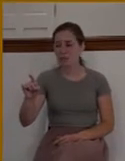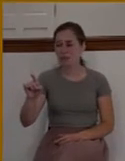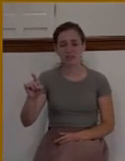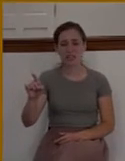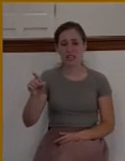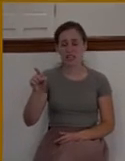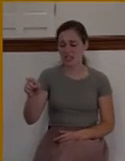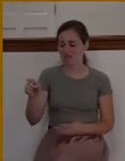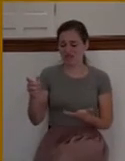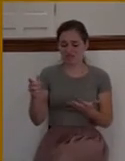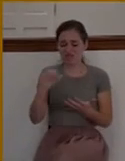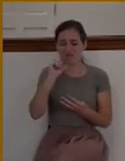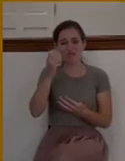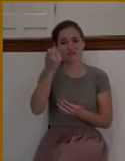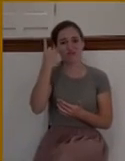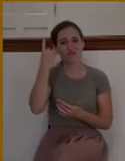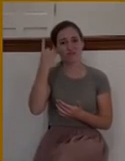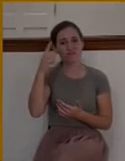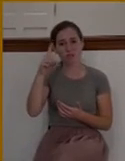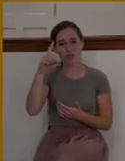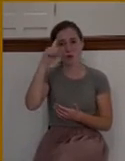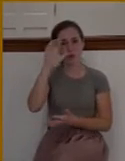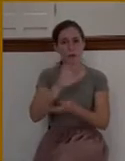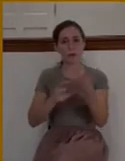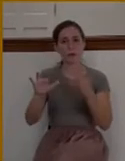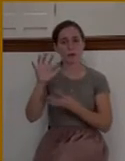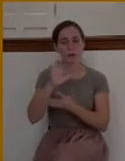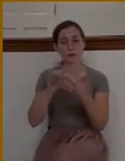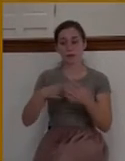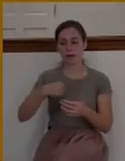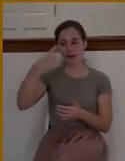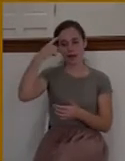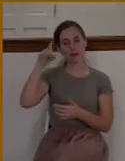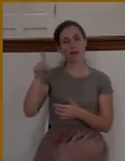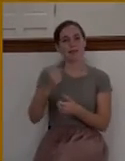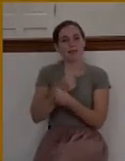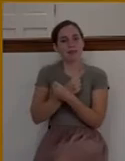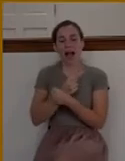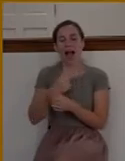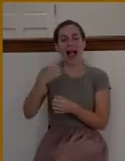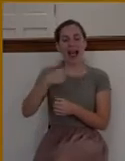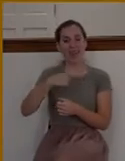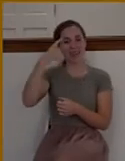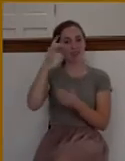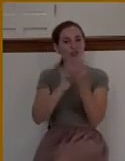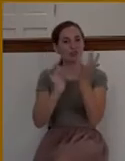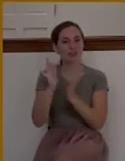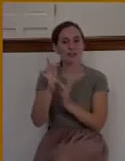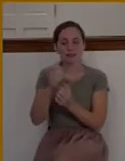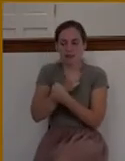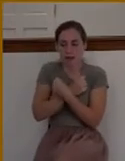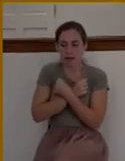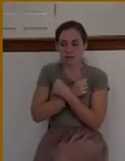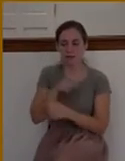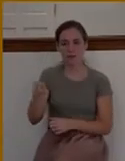he loved this man because he felt for this man because he knew that he wasn't ready.